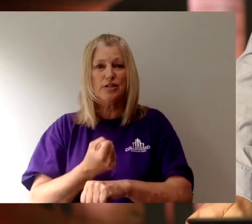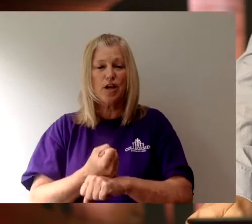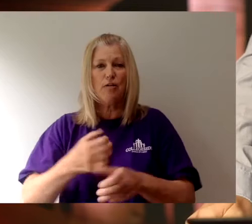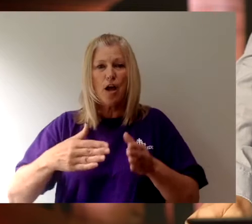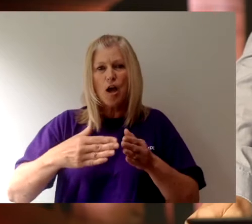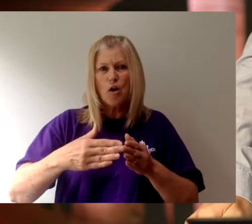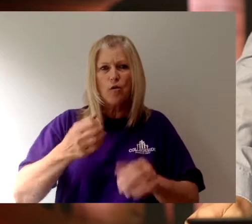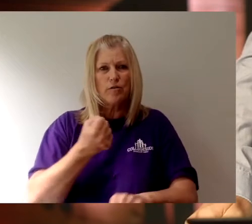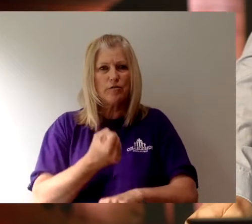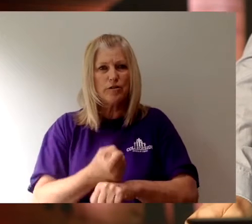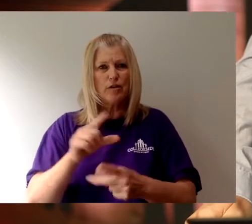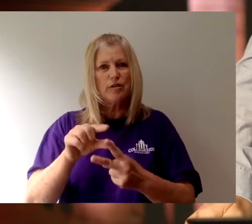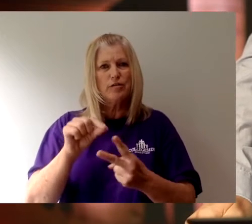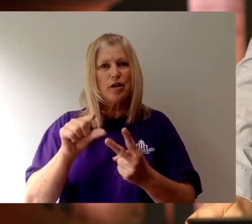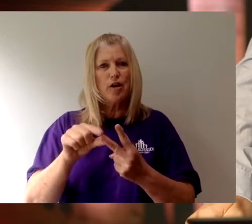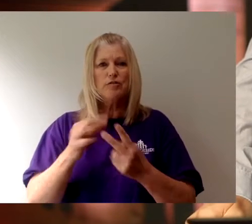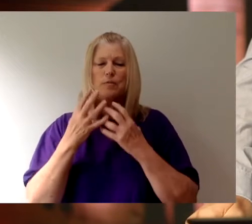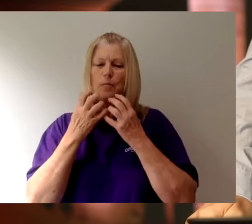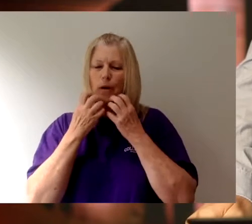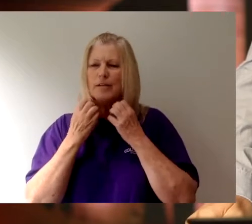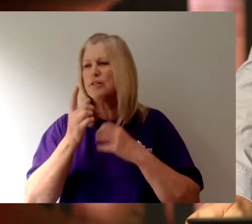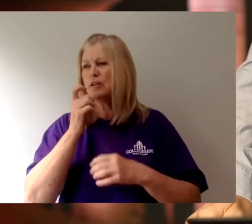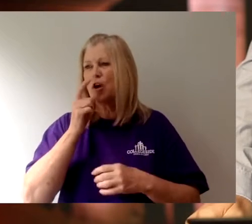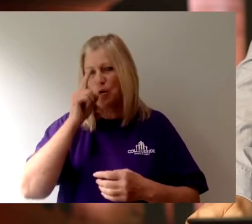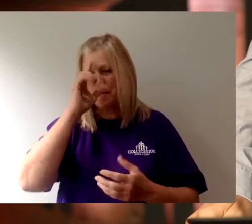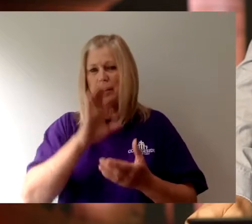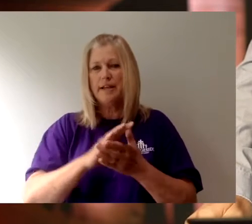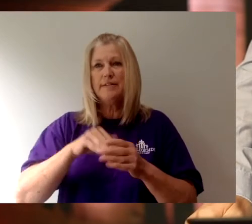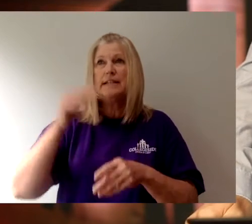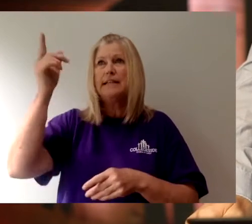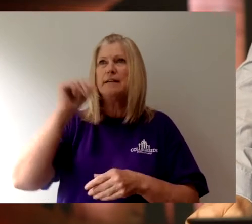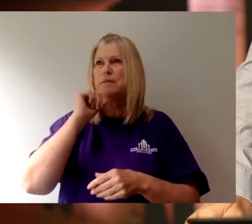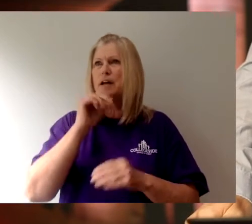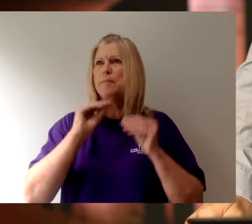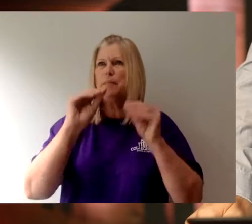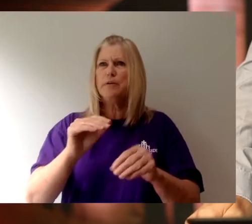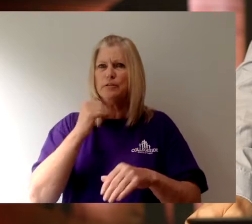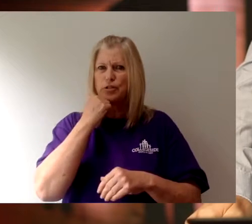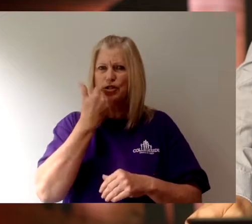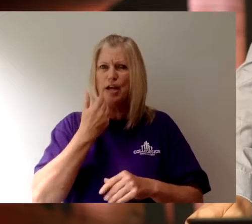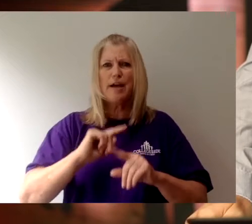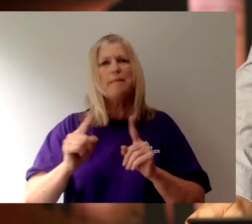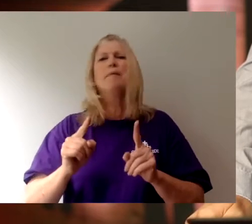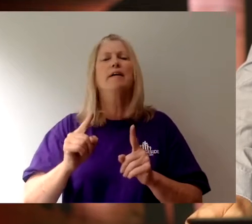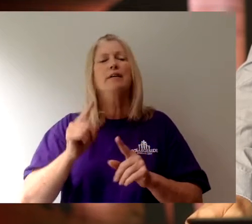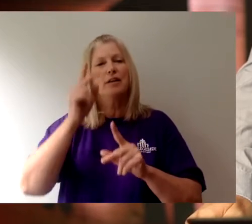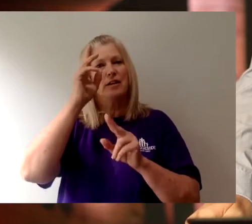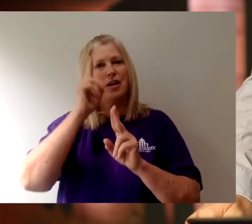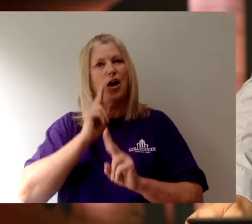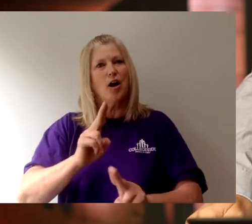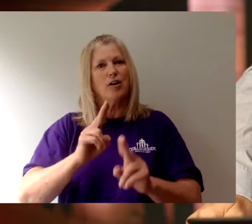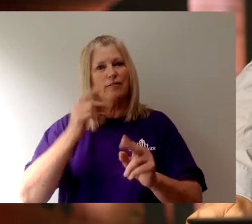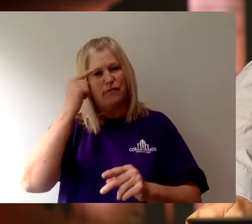cornerstone chosen and precious, and whoever believes in him will not be put to shame. So the honor is for you who believe.